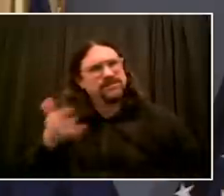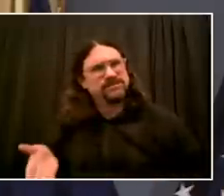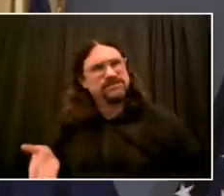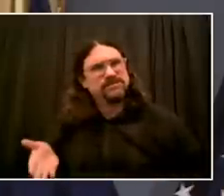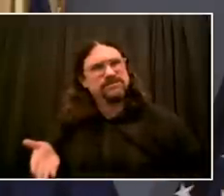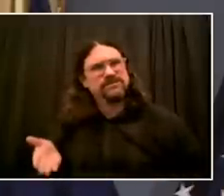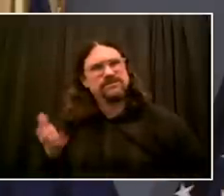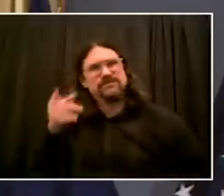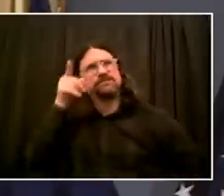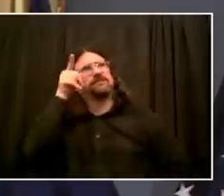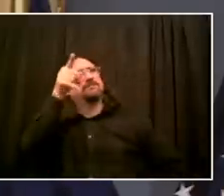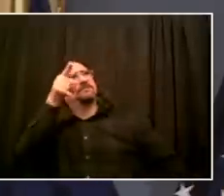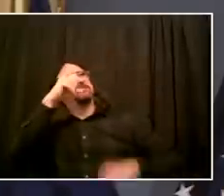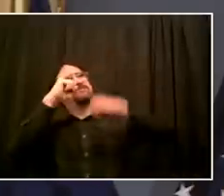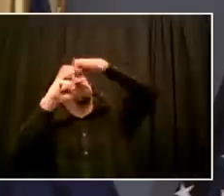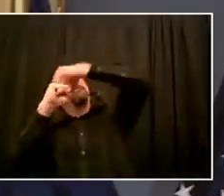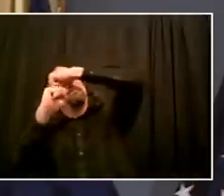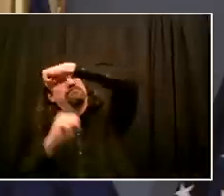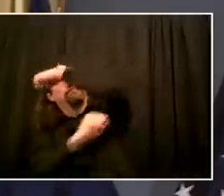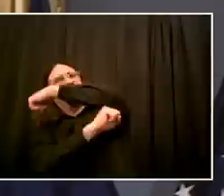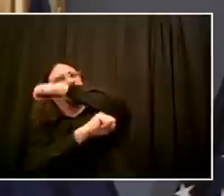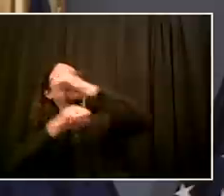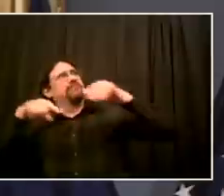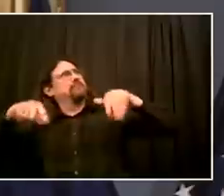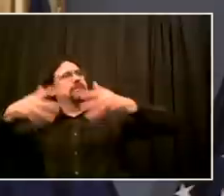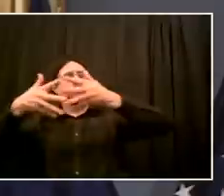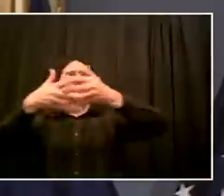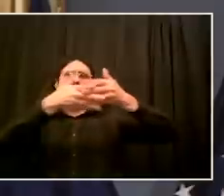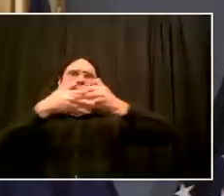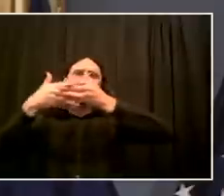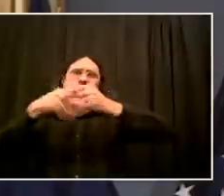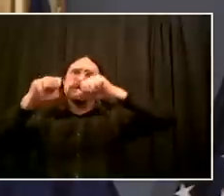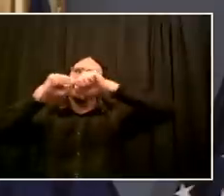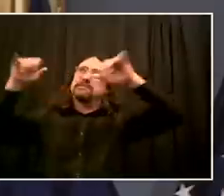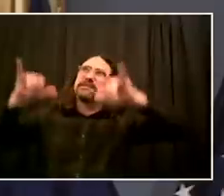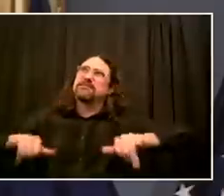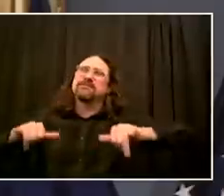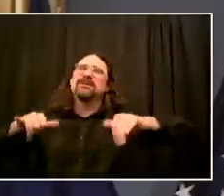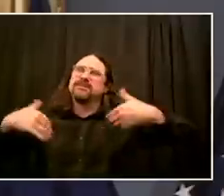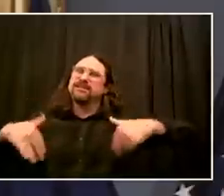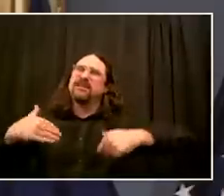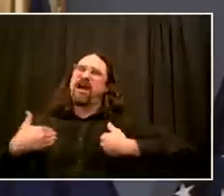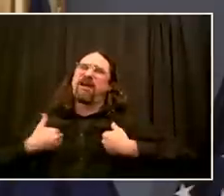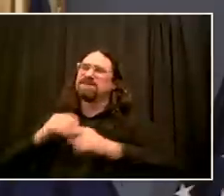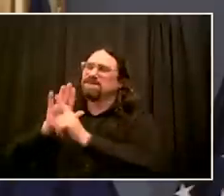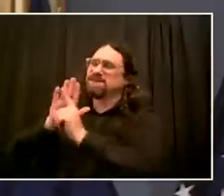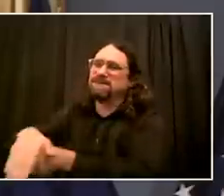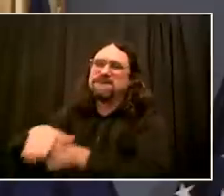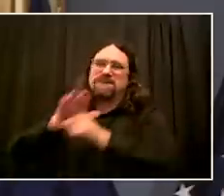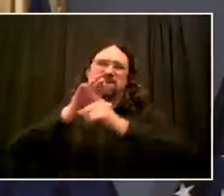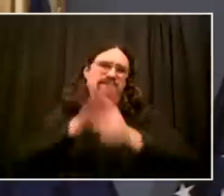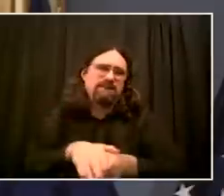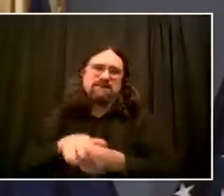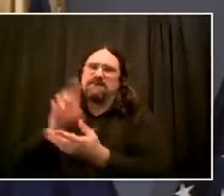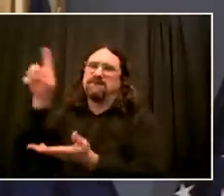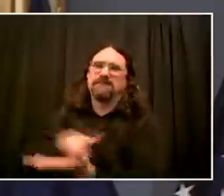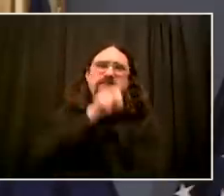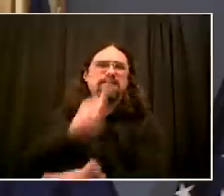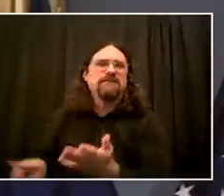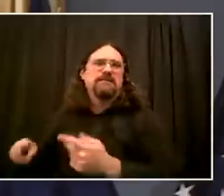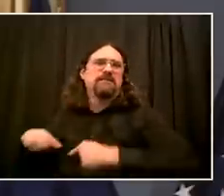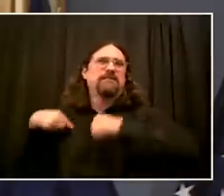small set of, and I would call them not just protesters, but people who came to do violence in a systematic, organized fashion,